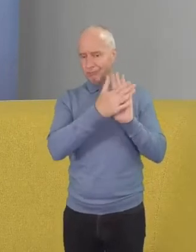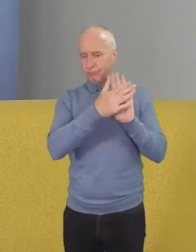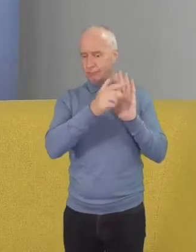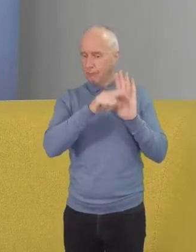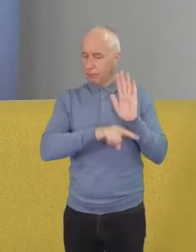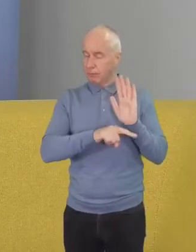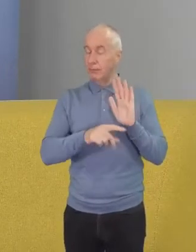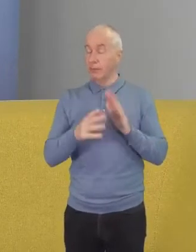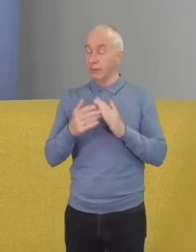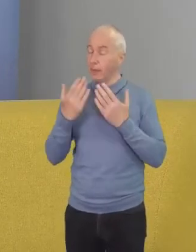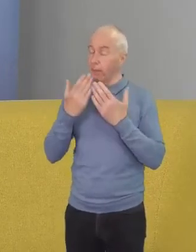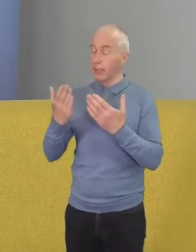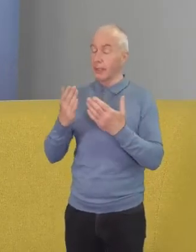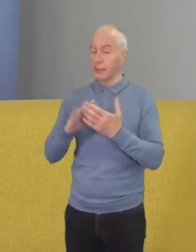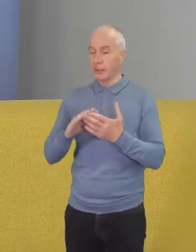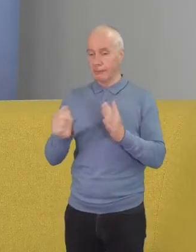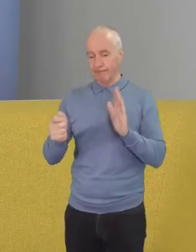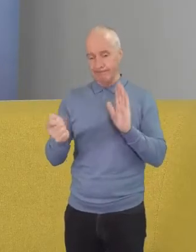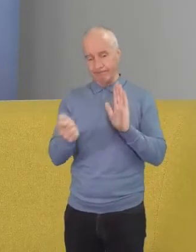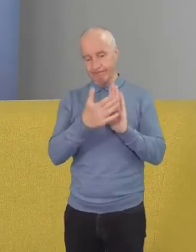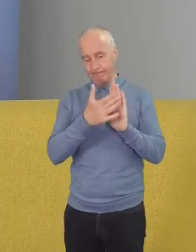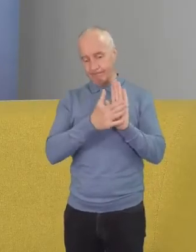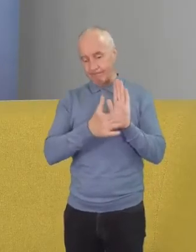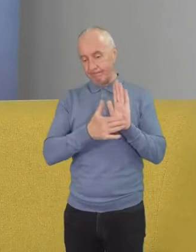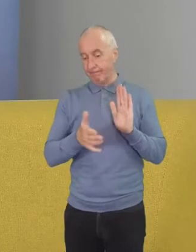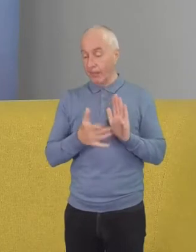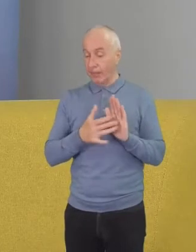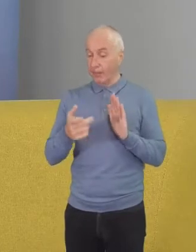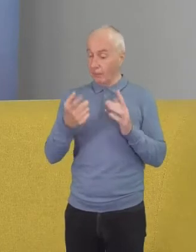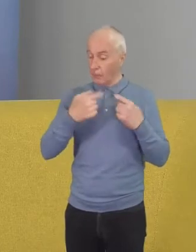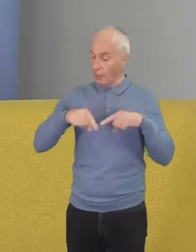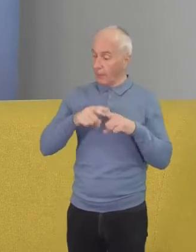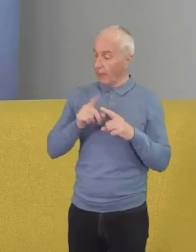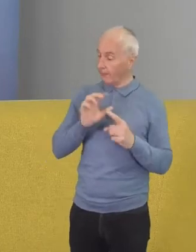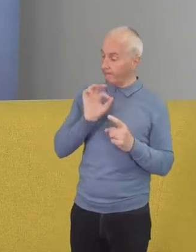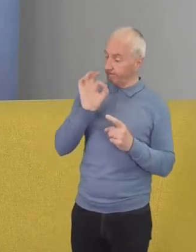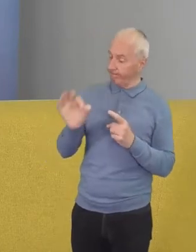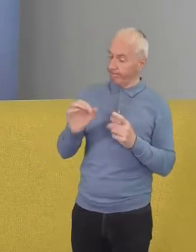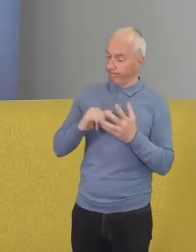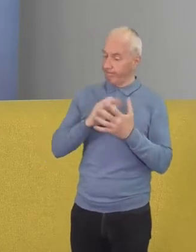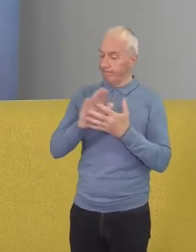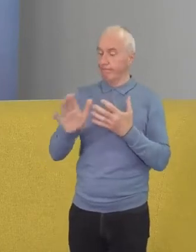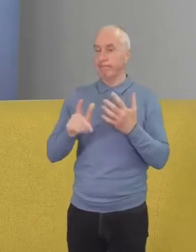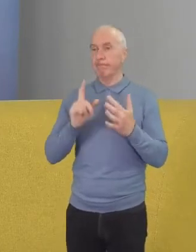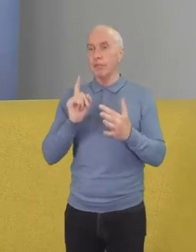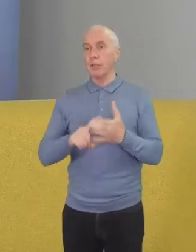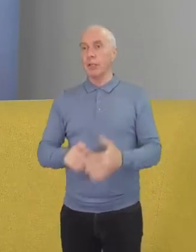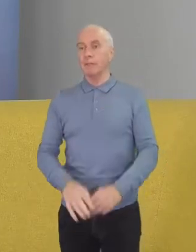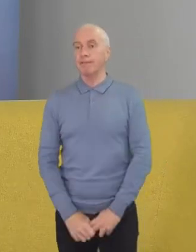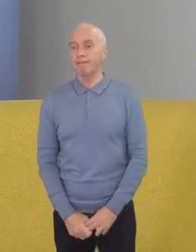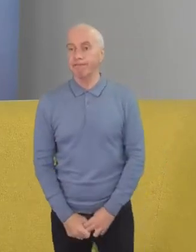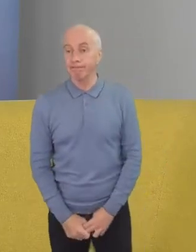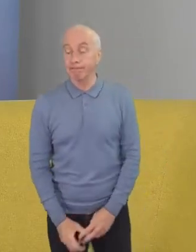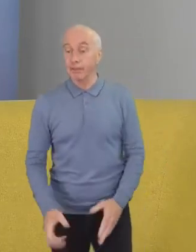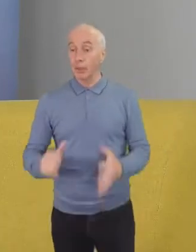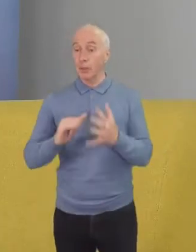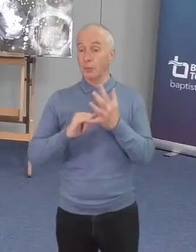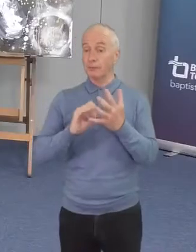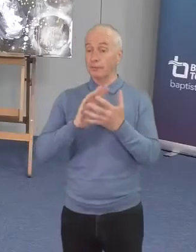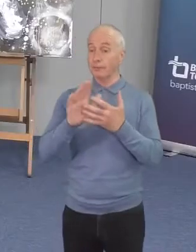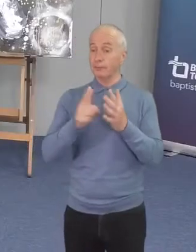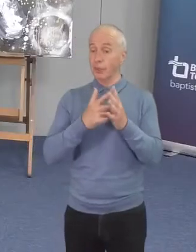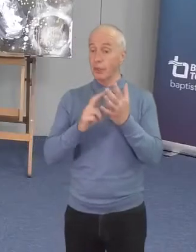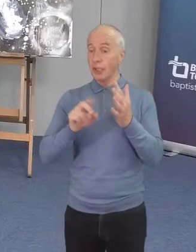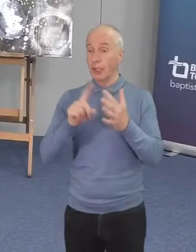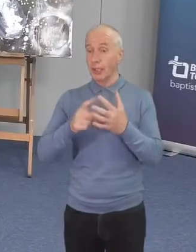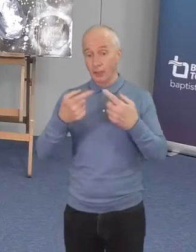please do send those through so that we can ask them to shane so shane we're delighted to welcome you here